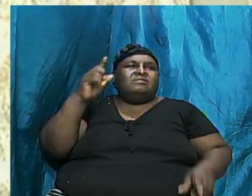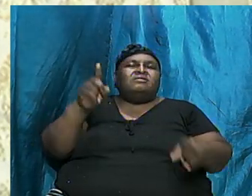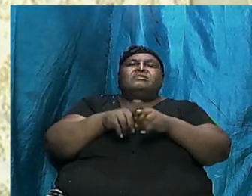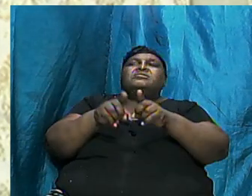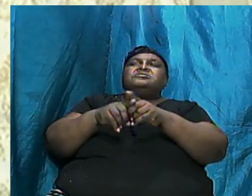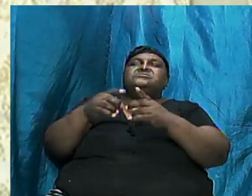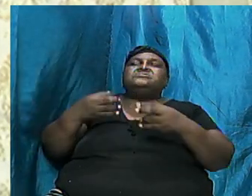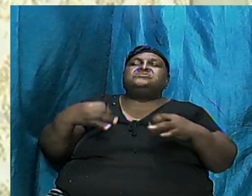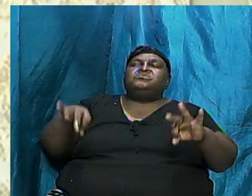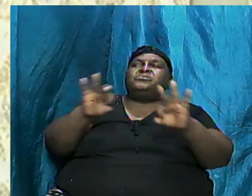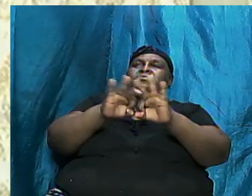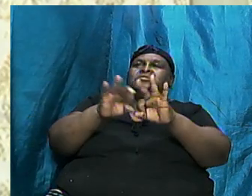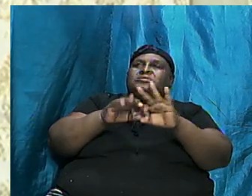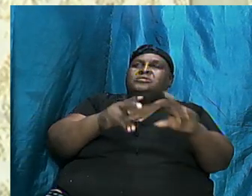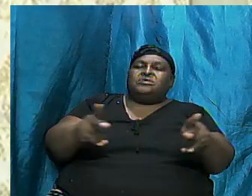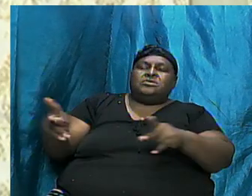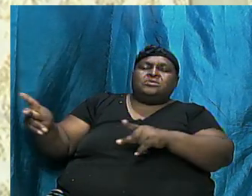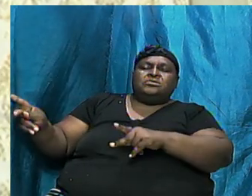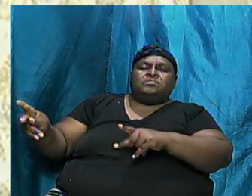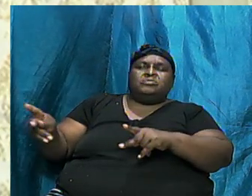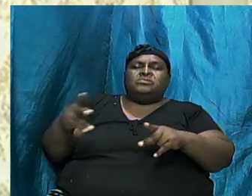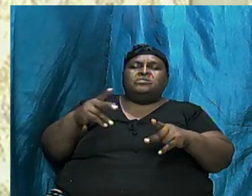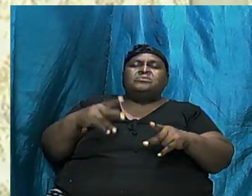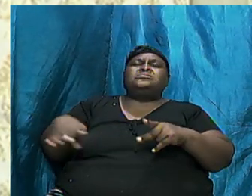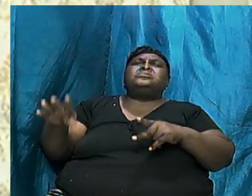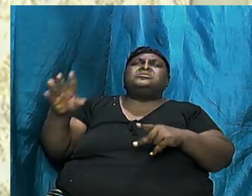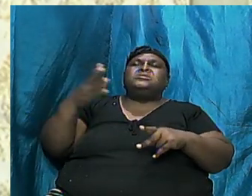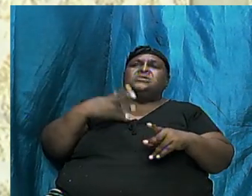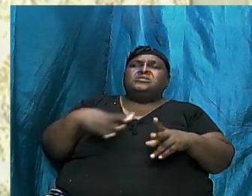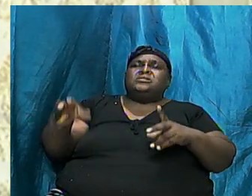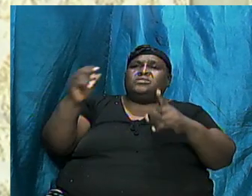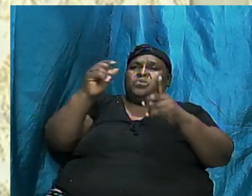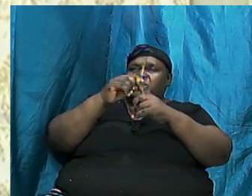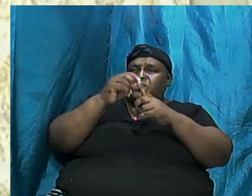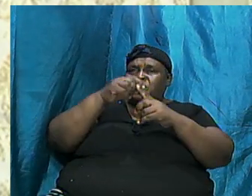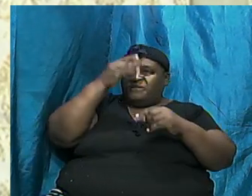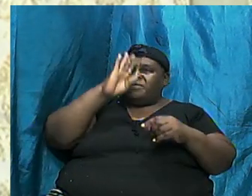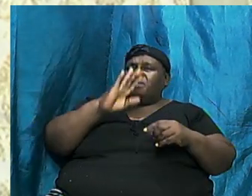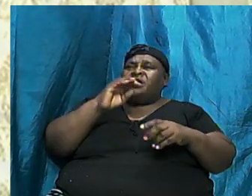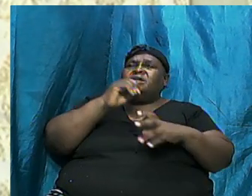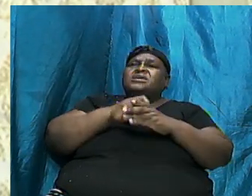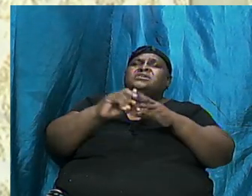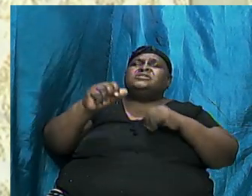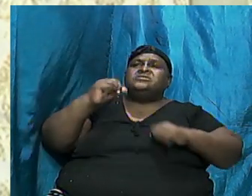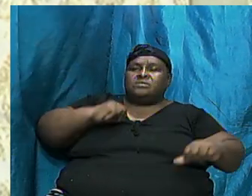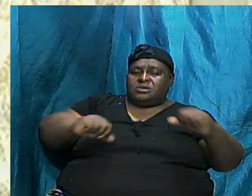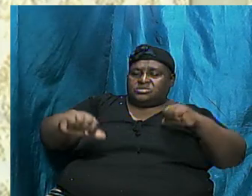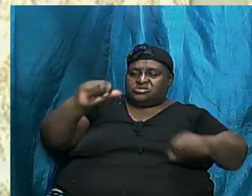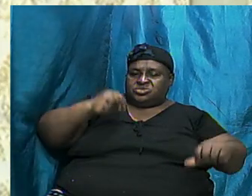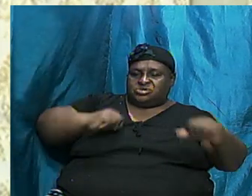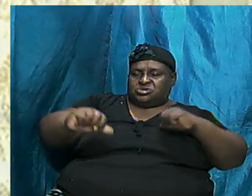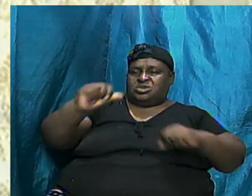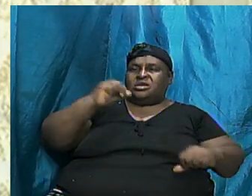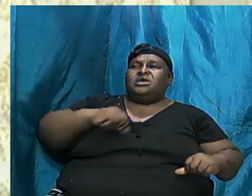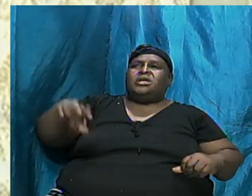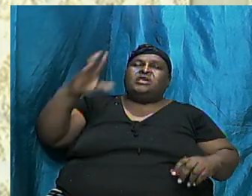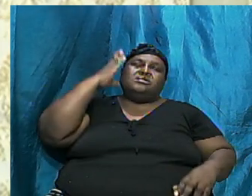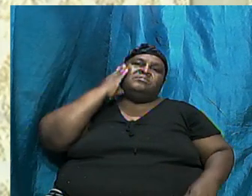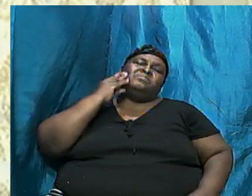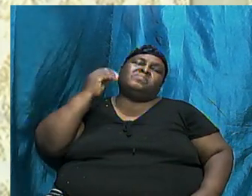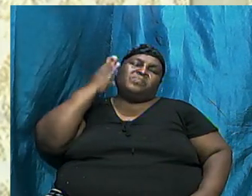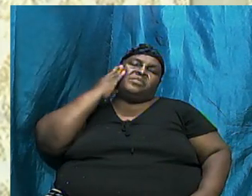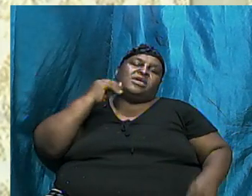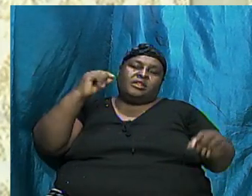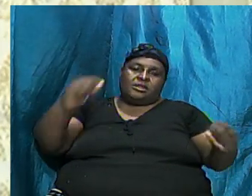Important To Put The Thing Into Our Space And Our Experience And Apply Our